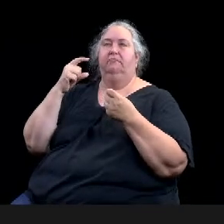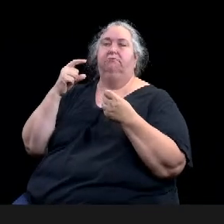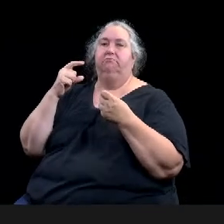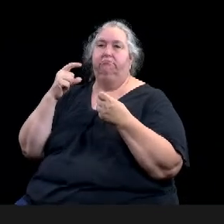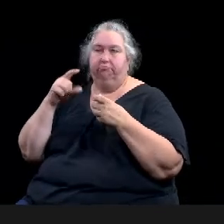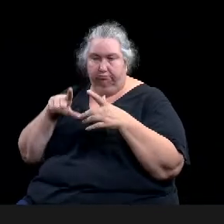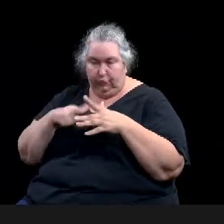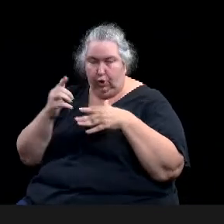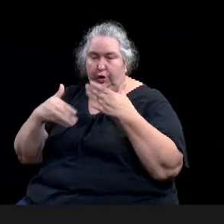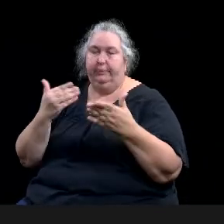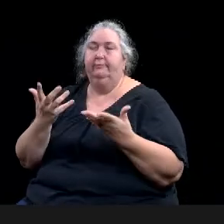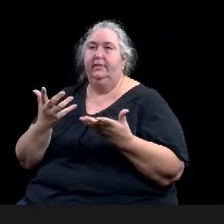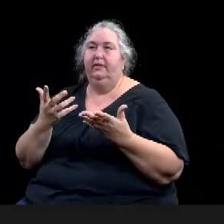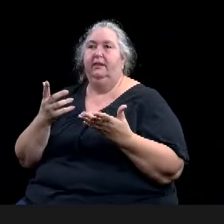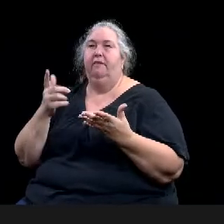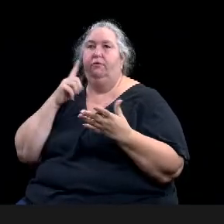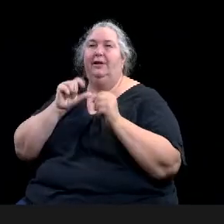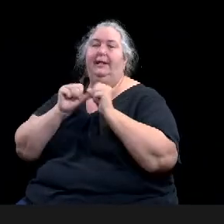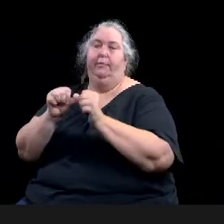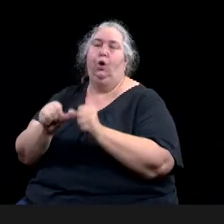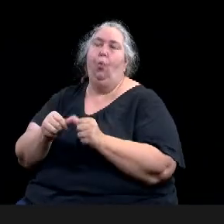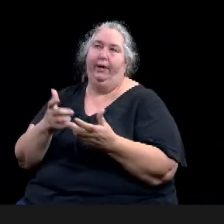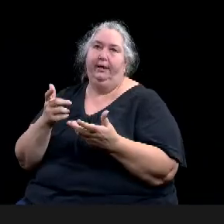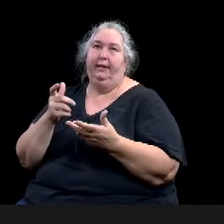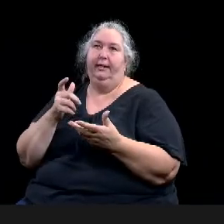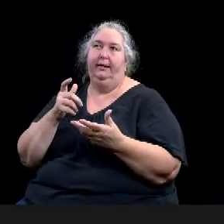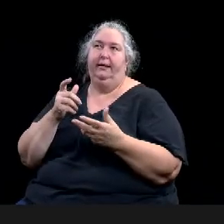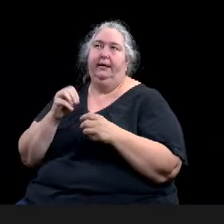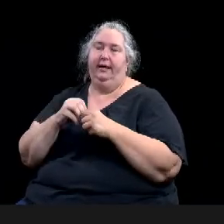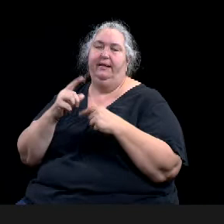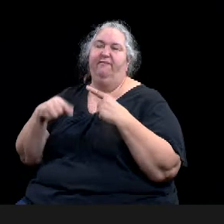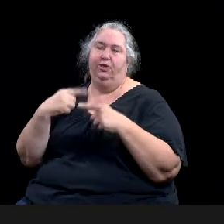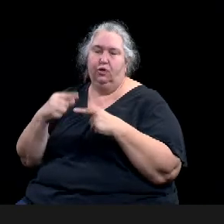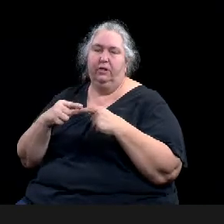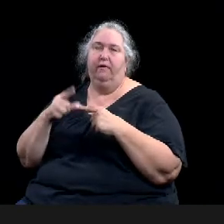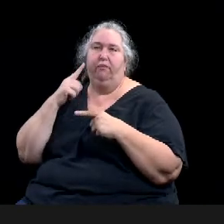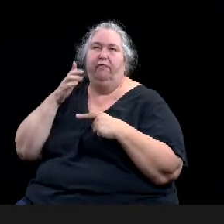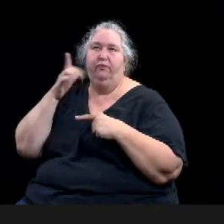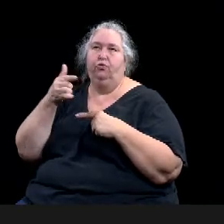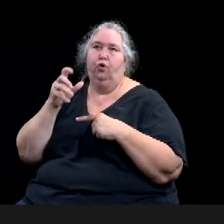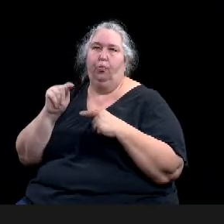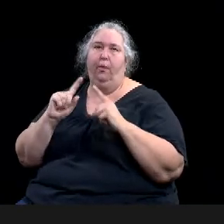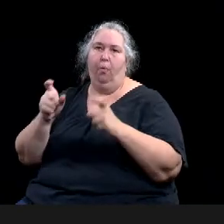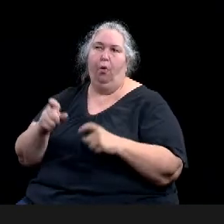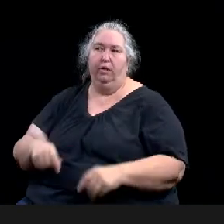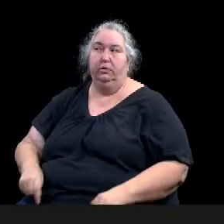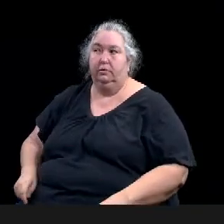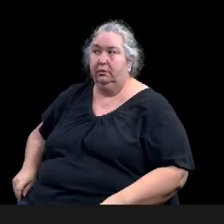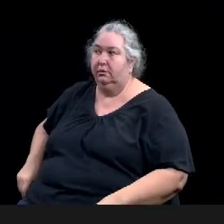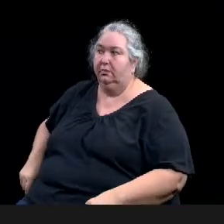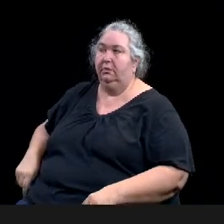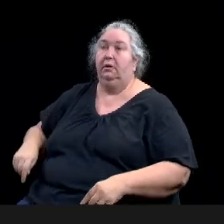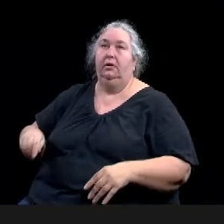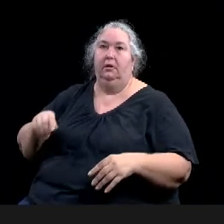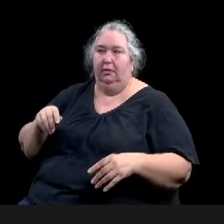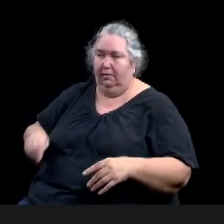Uh, we will be trying to tighten up the city's review pieces as best we can. Um,